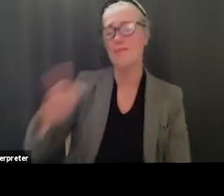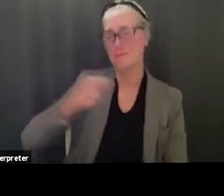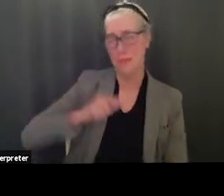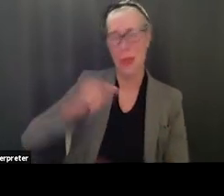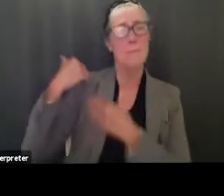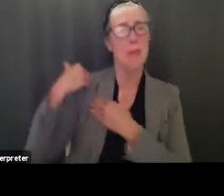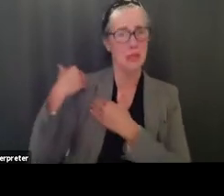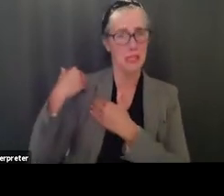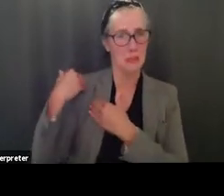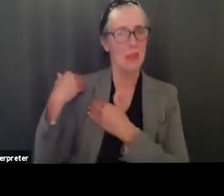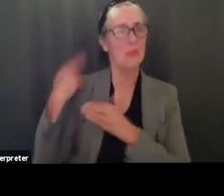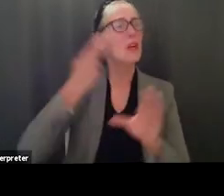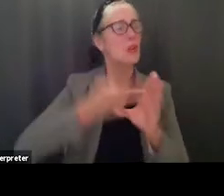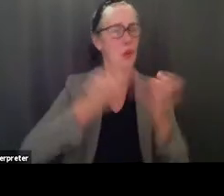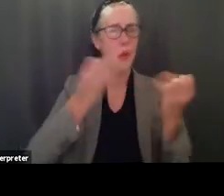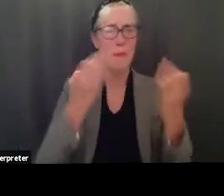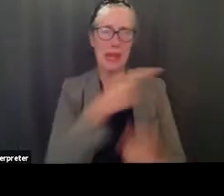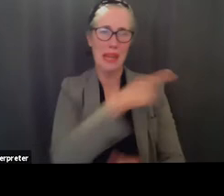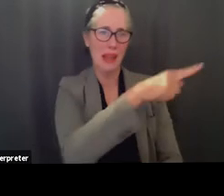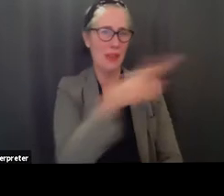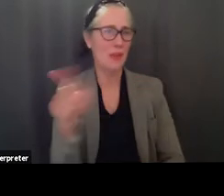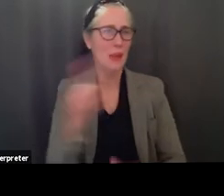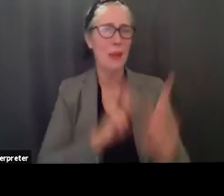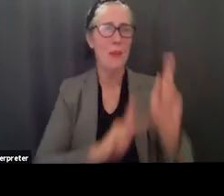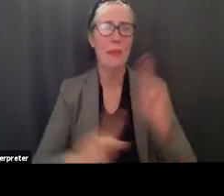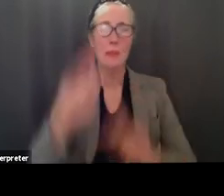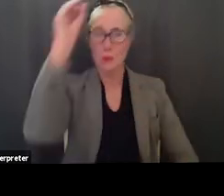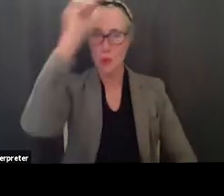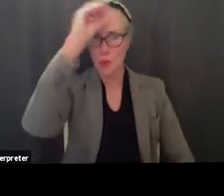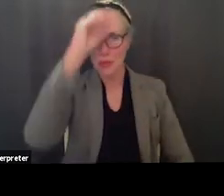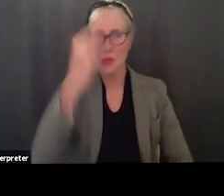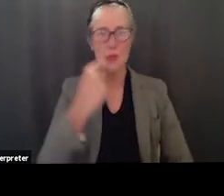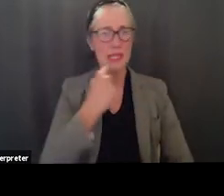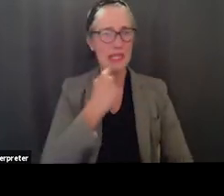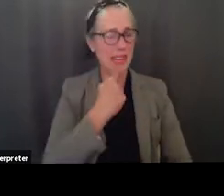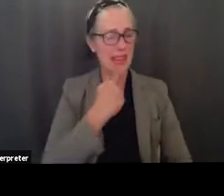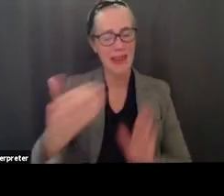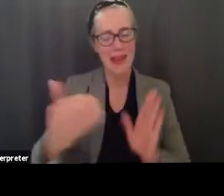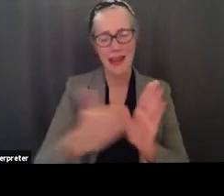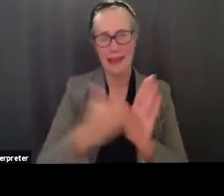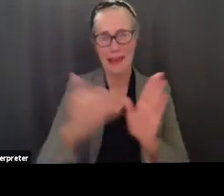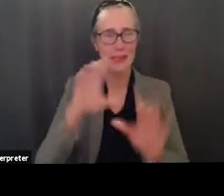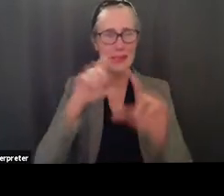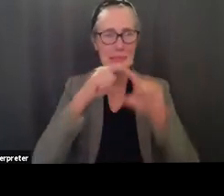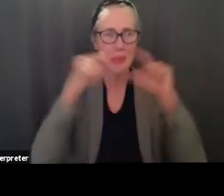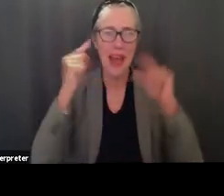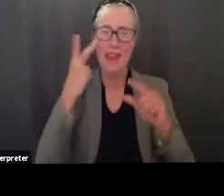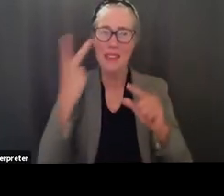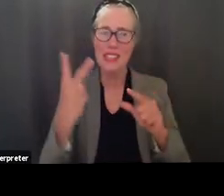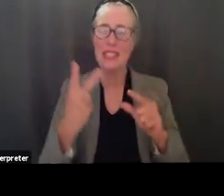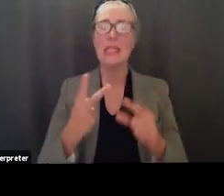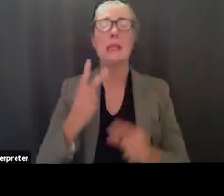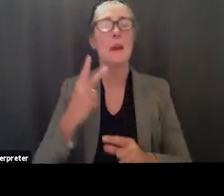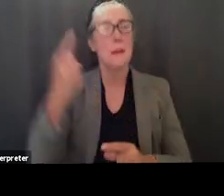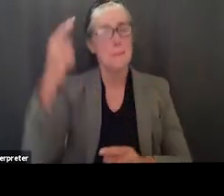join the many voices in doing so i have seen many instances of mental and emotional harm inflicted upon my daughter and her